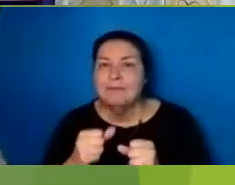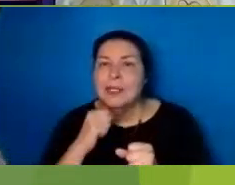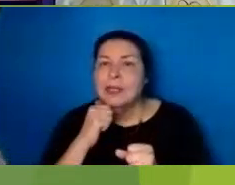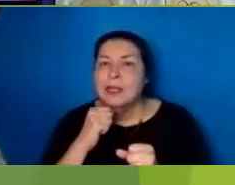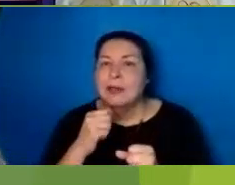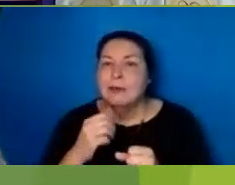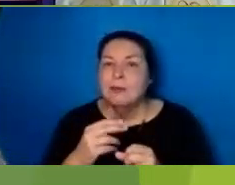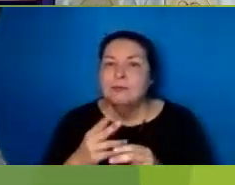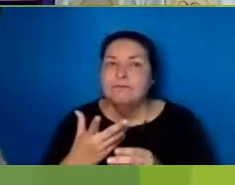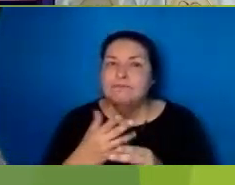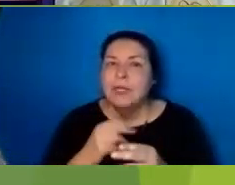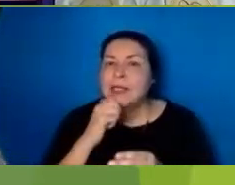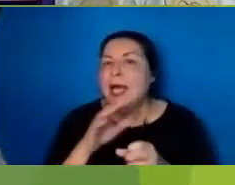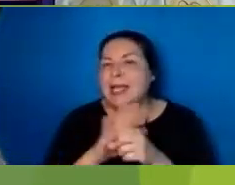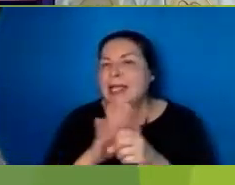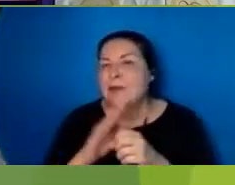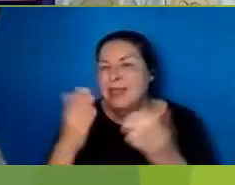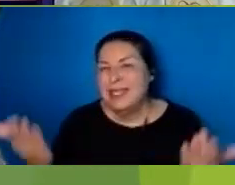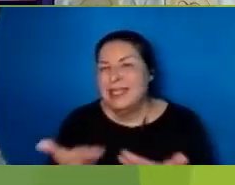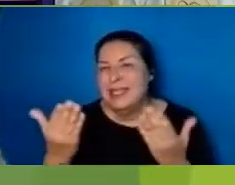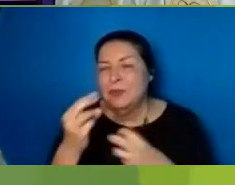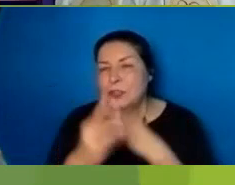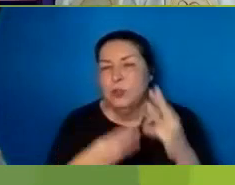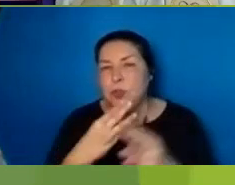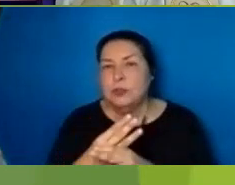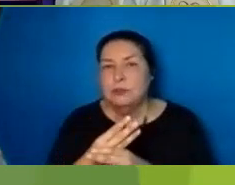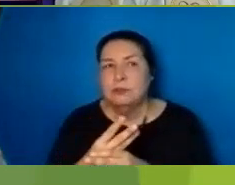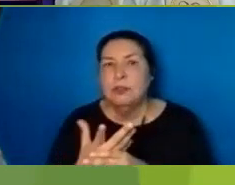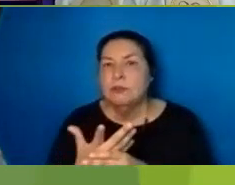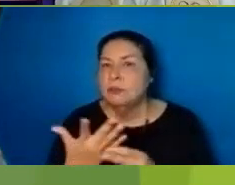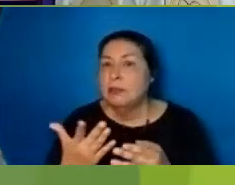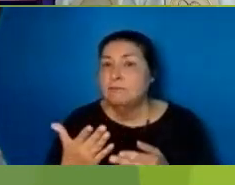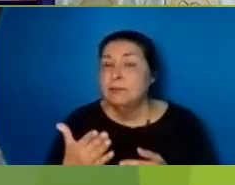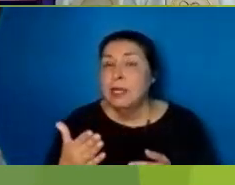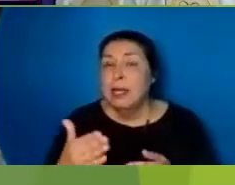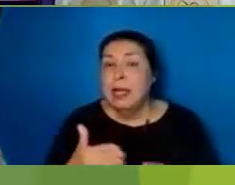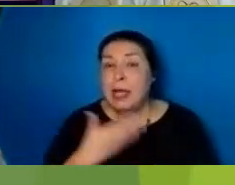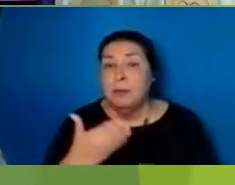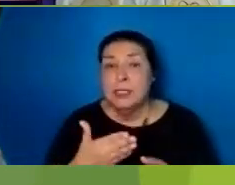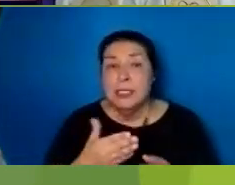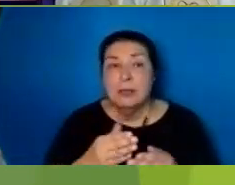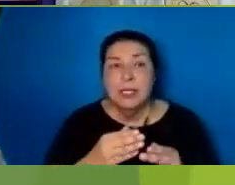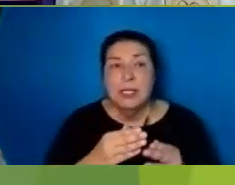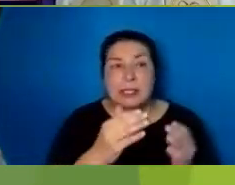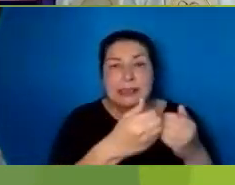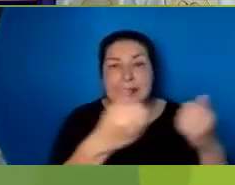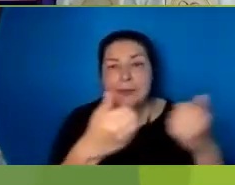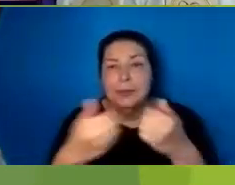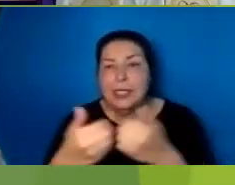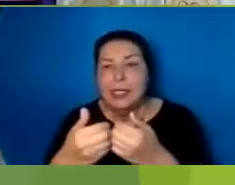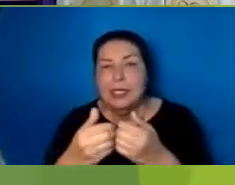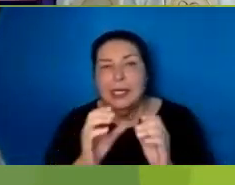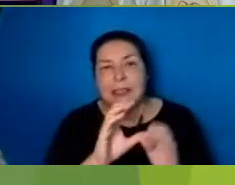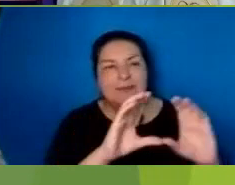dominions Of this world Will parcel out Happiness We can become Like those rats In a maze